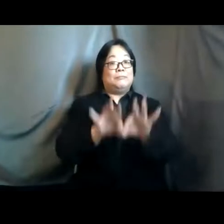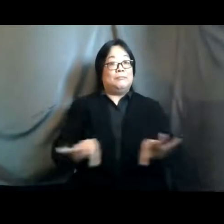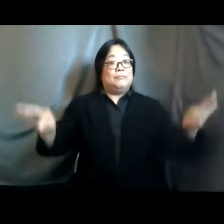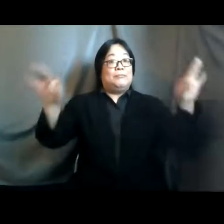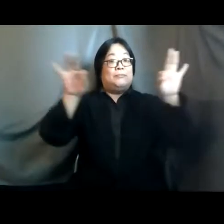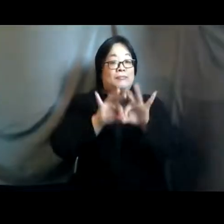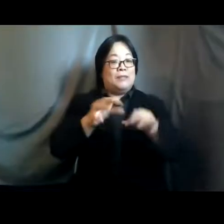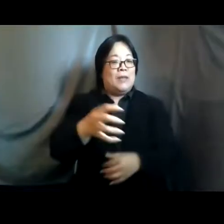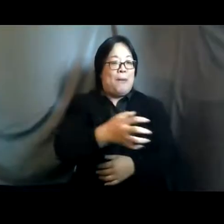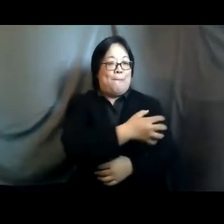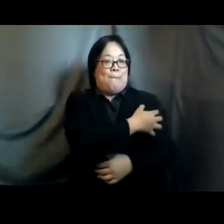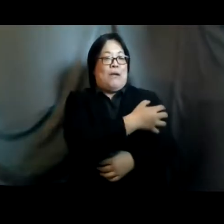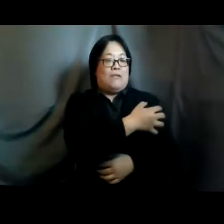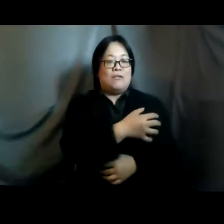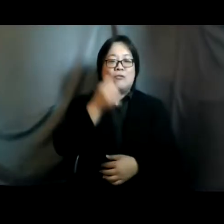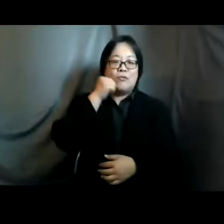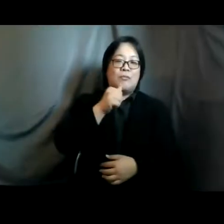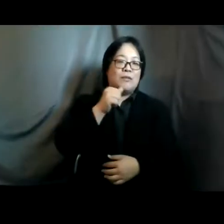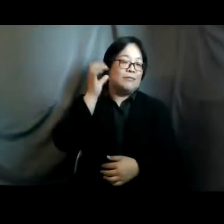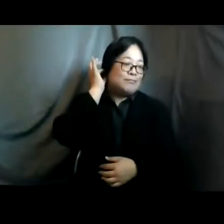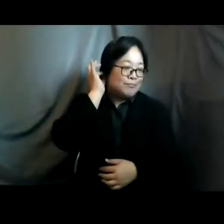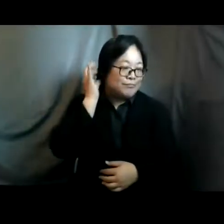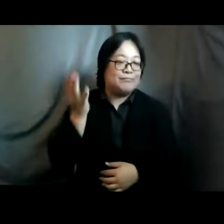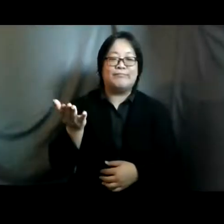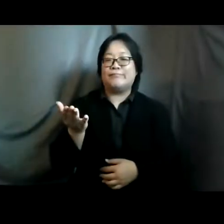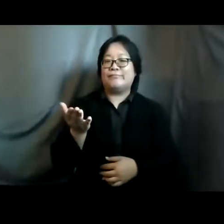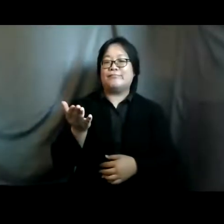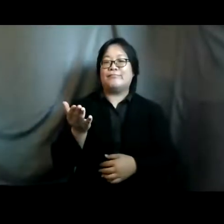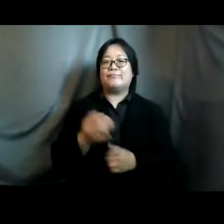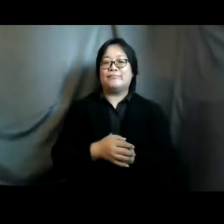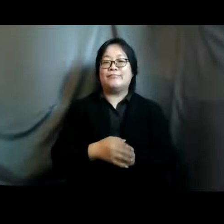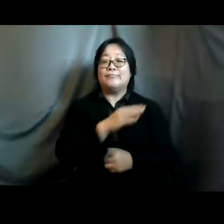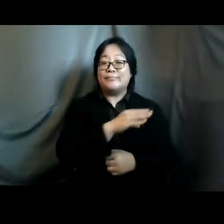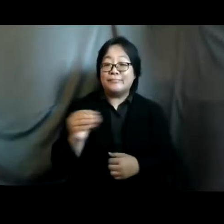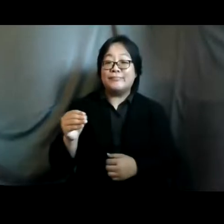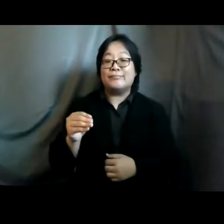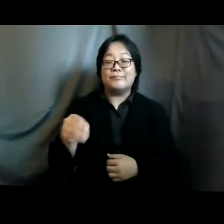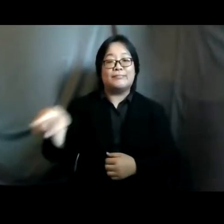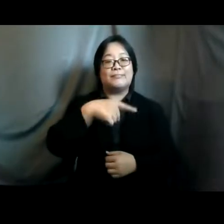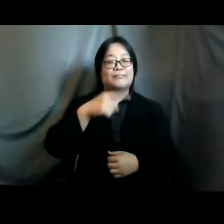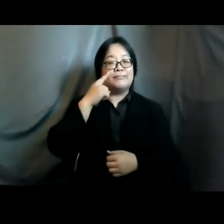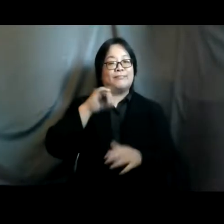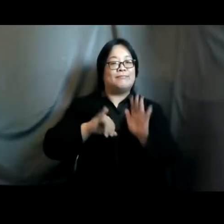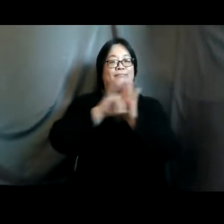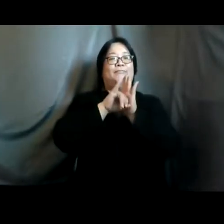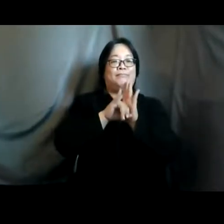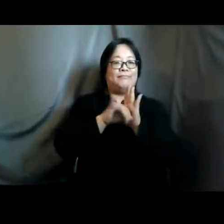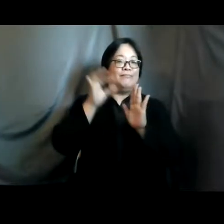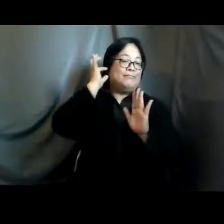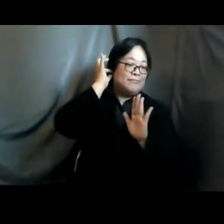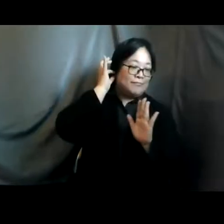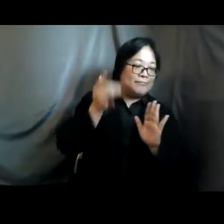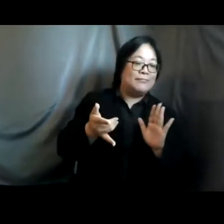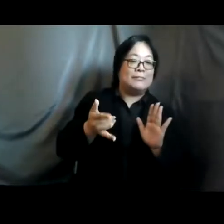empower uh women and girls uh and those who take the identity of women and girls in order to make those